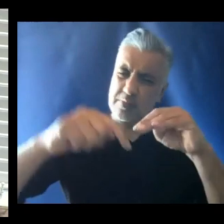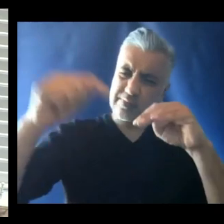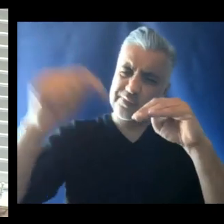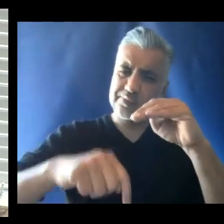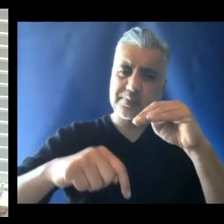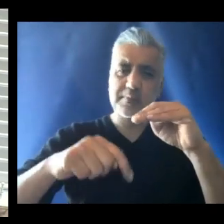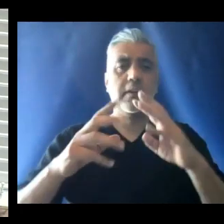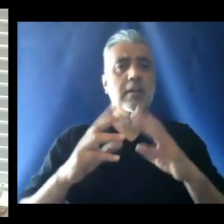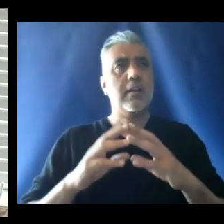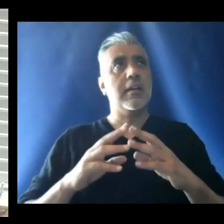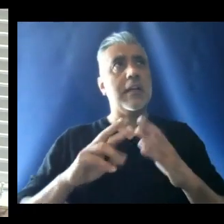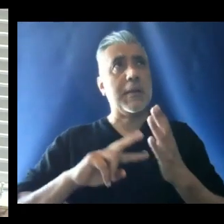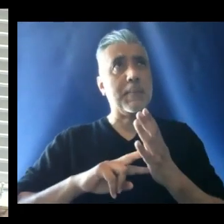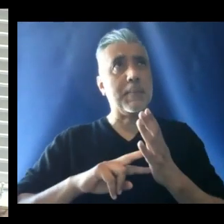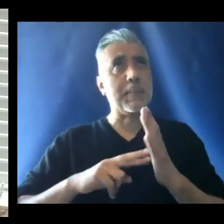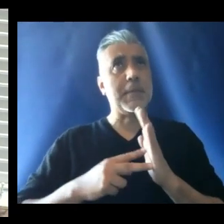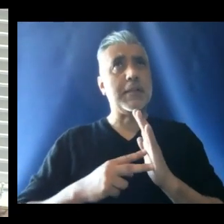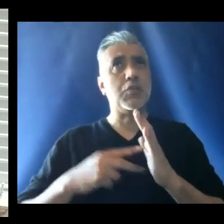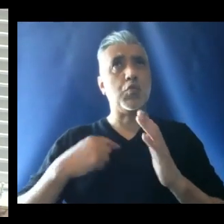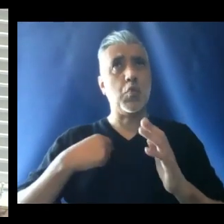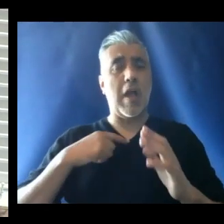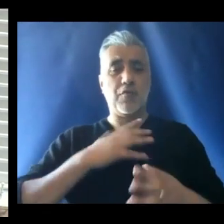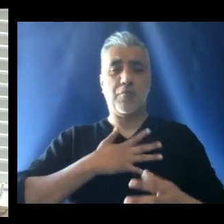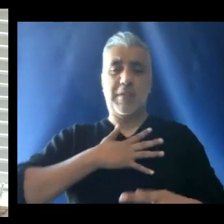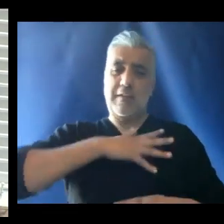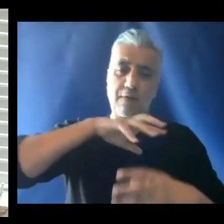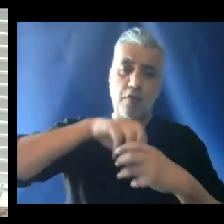It involves intention, will.